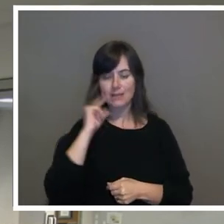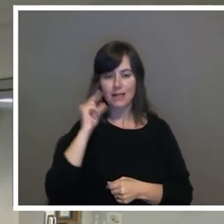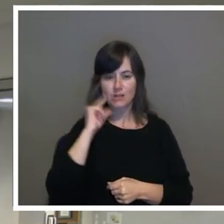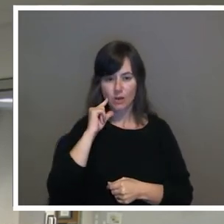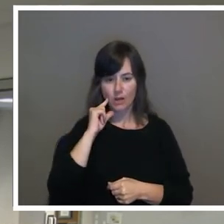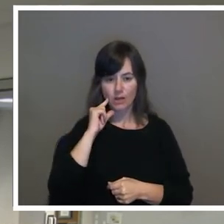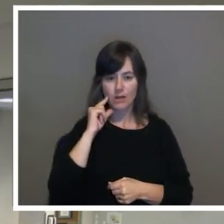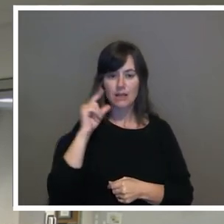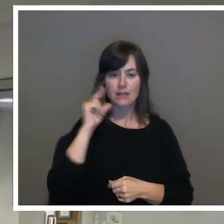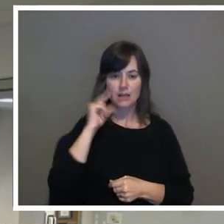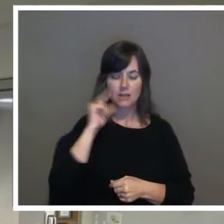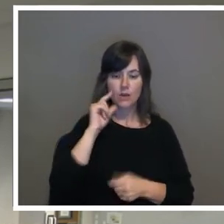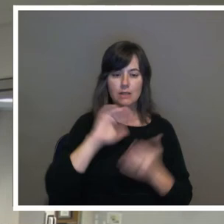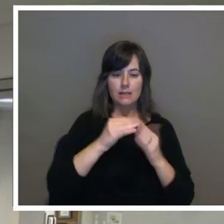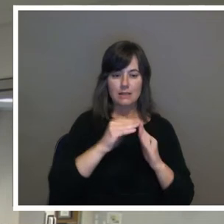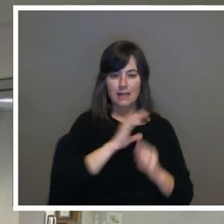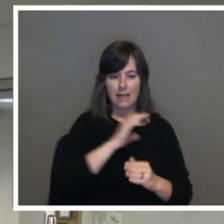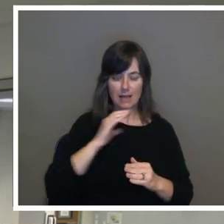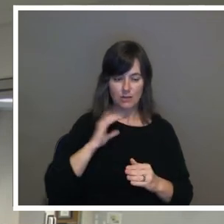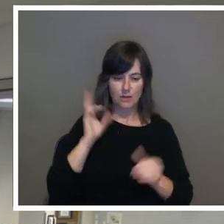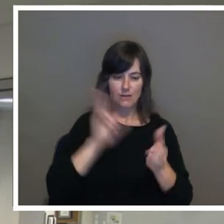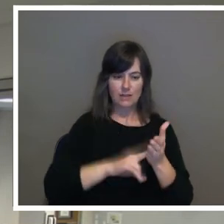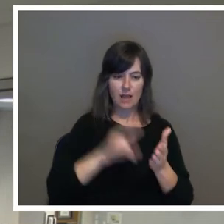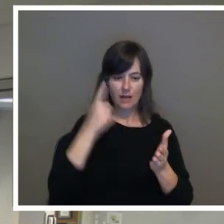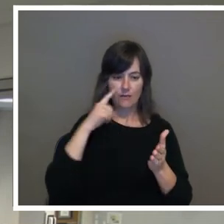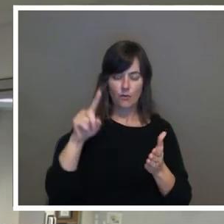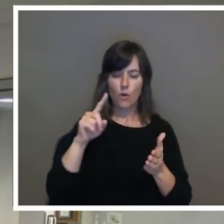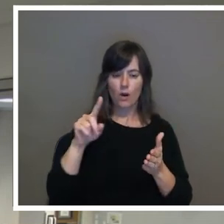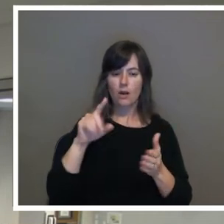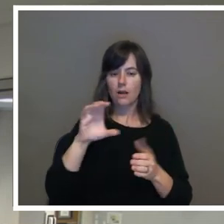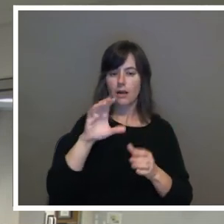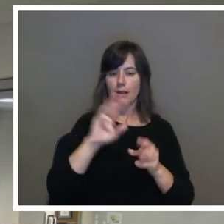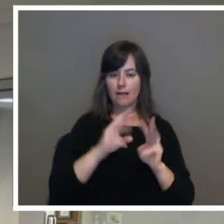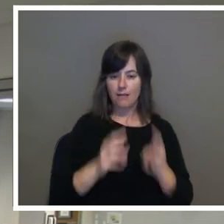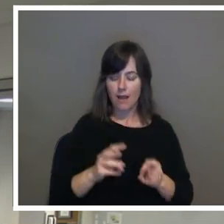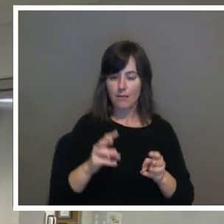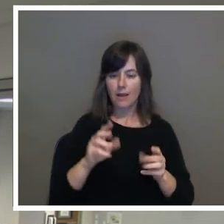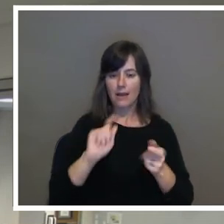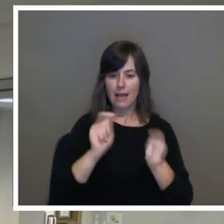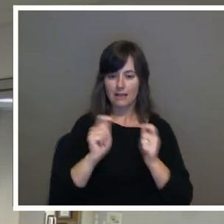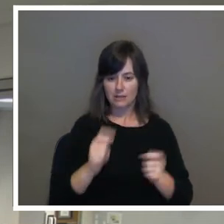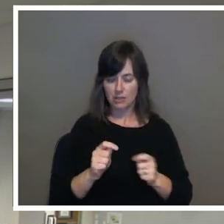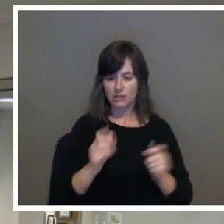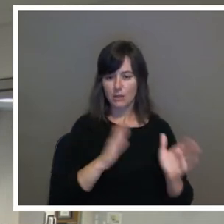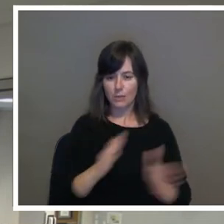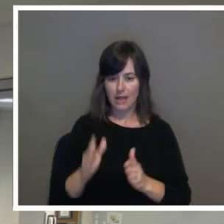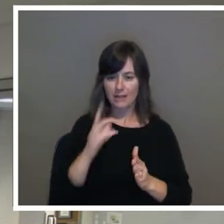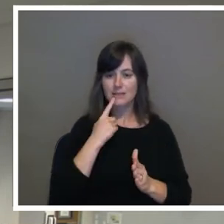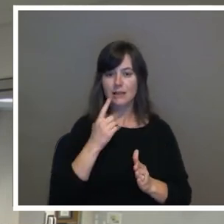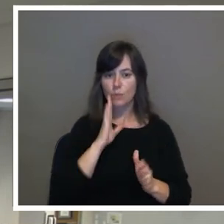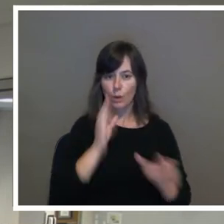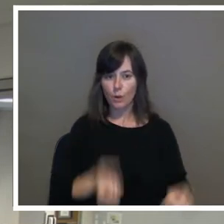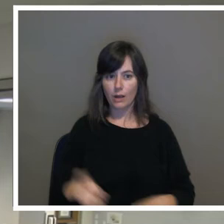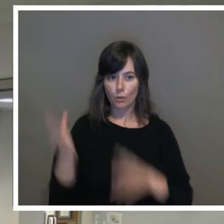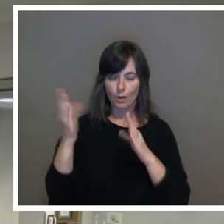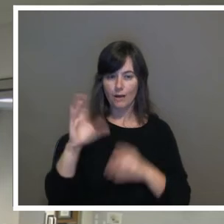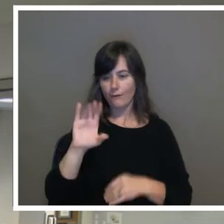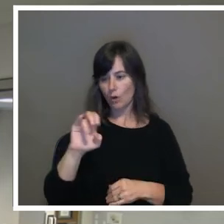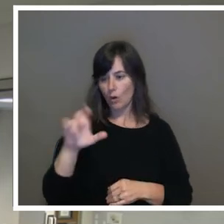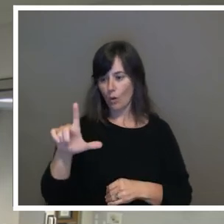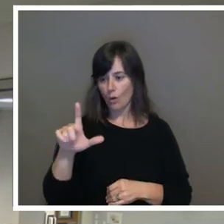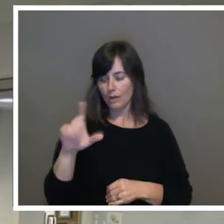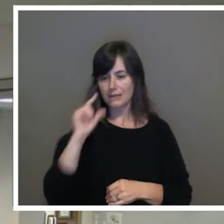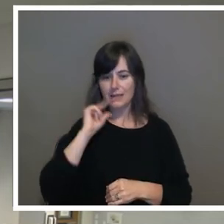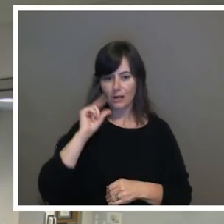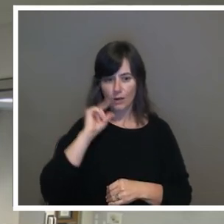process, the Climate Action Adaptation Plan, that says we are going to get rid of coal in San Antonio. We've asked to have that